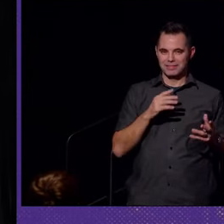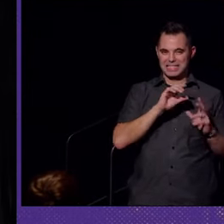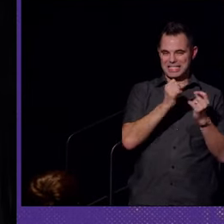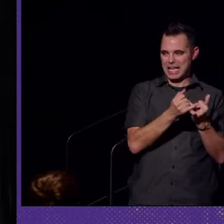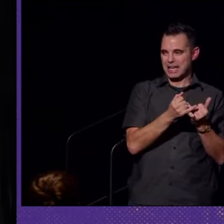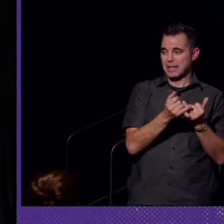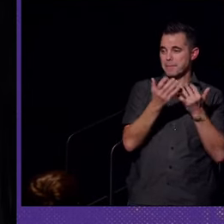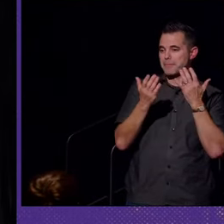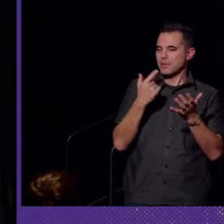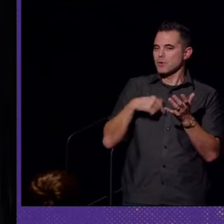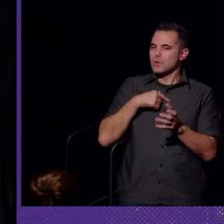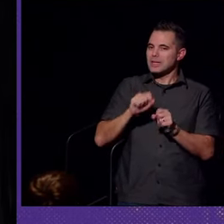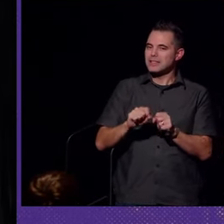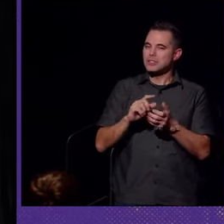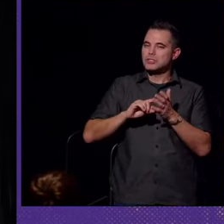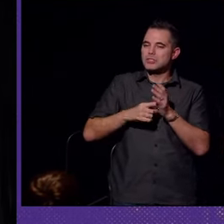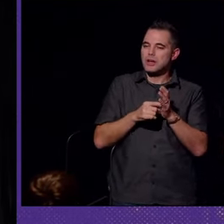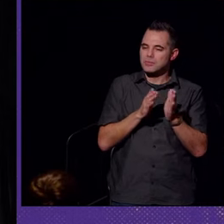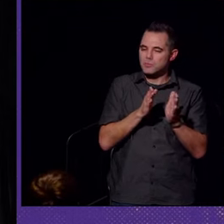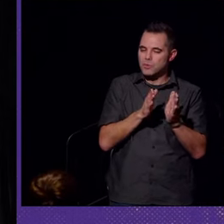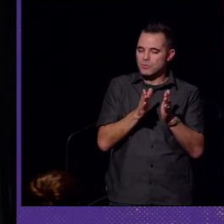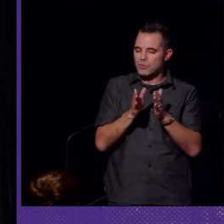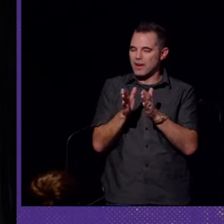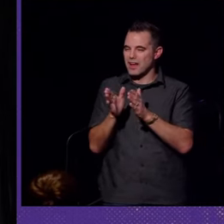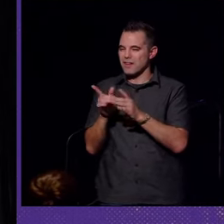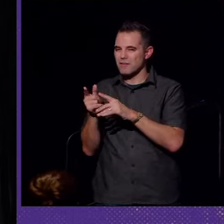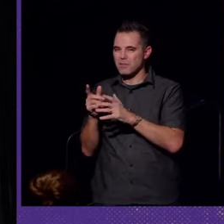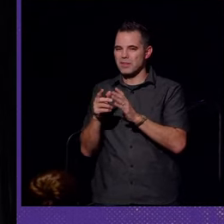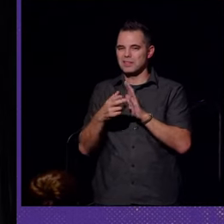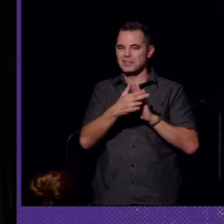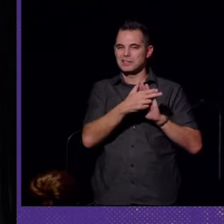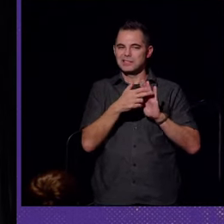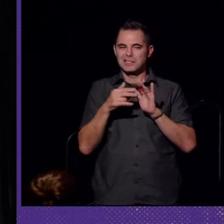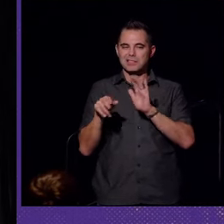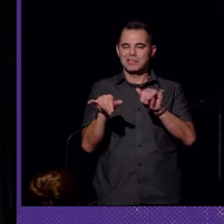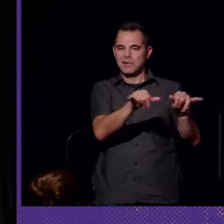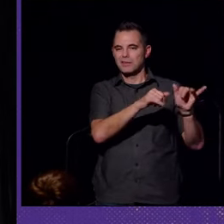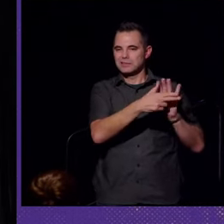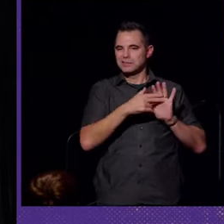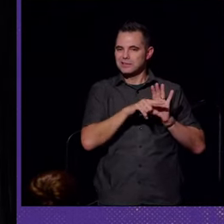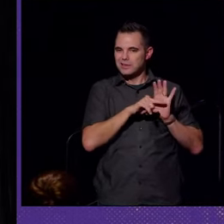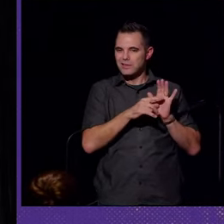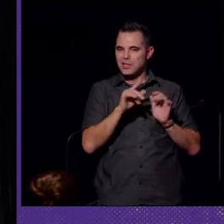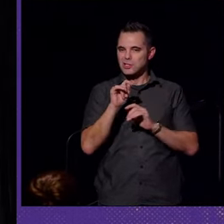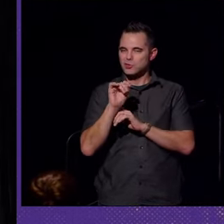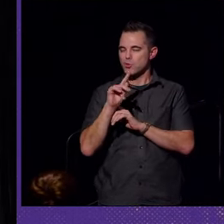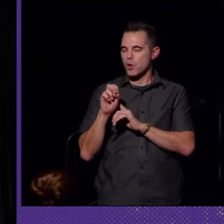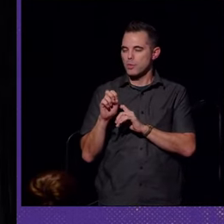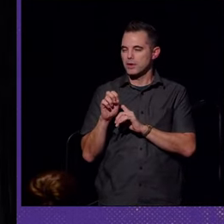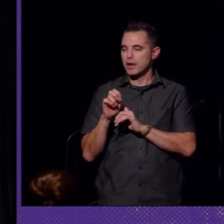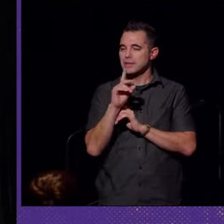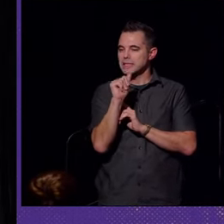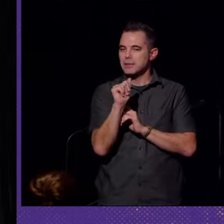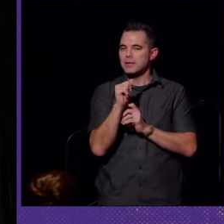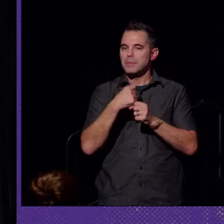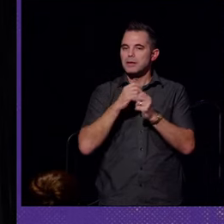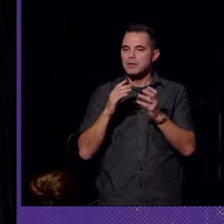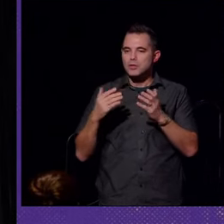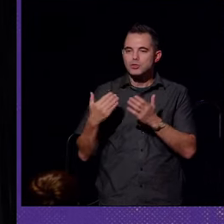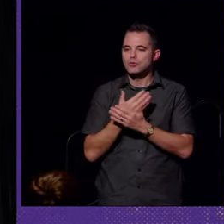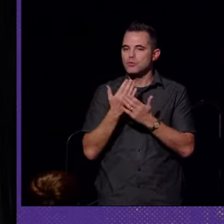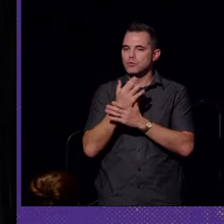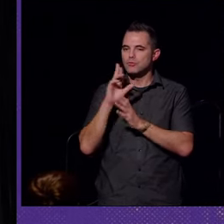then perhaps we can start to move away from the stigmatizing tropes of disability to create a new world